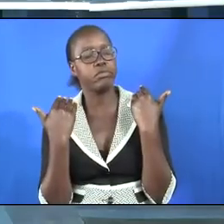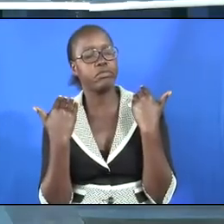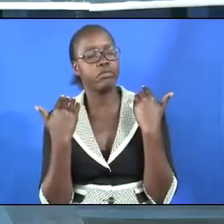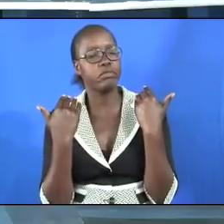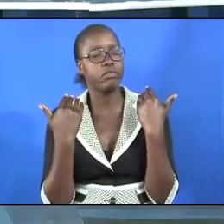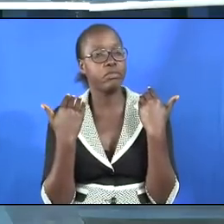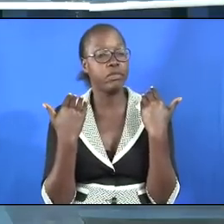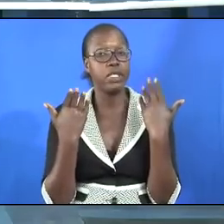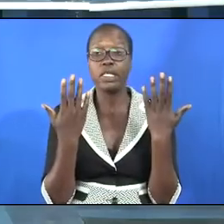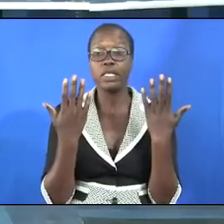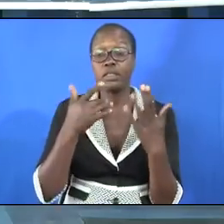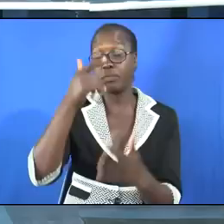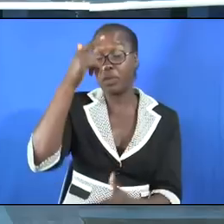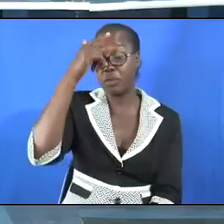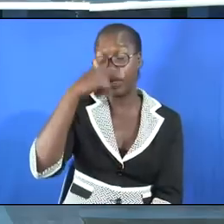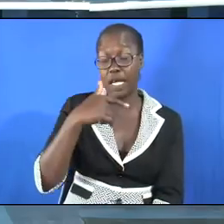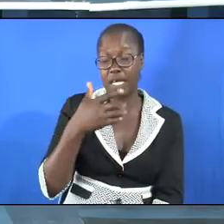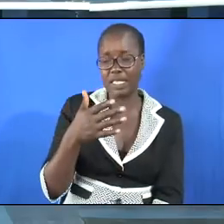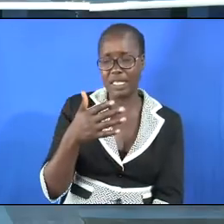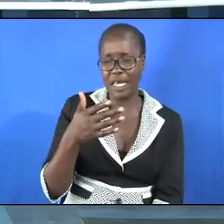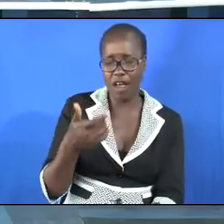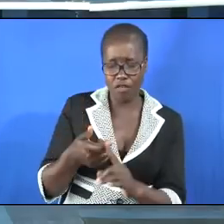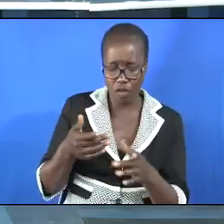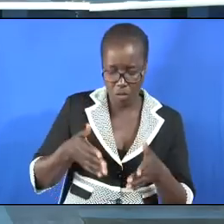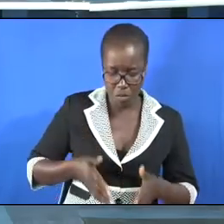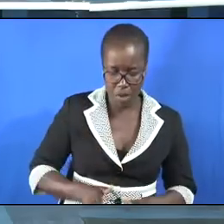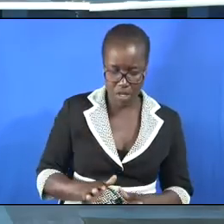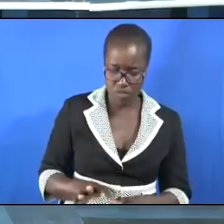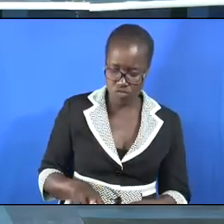understood to have been blind from his childhood.